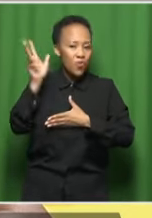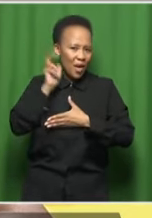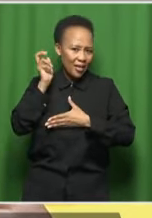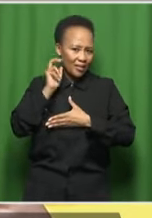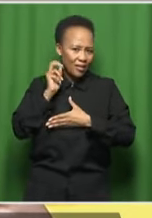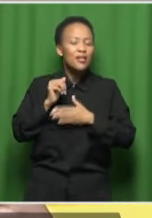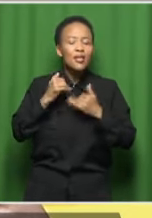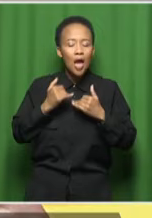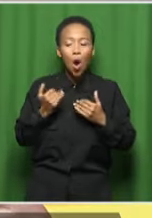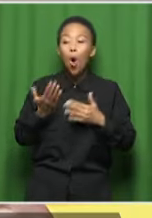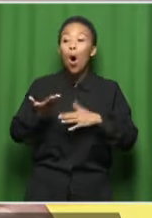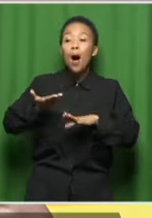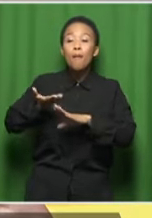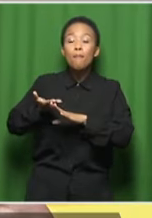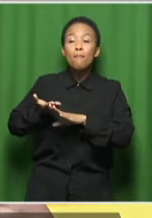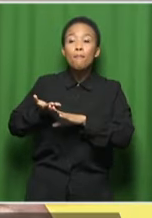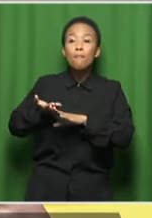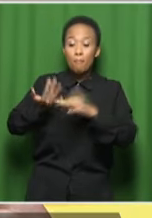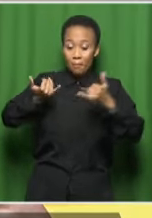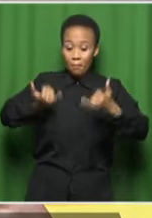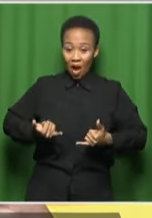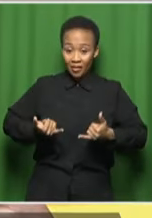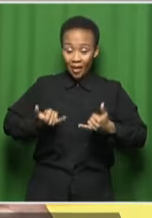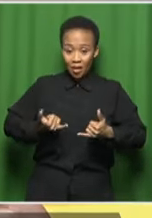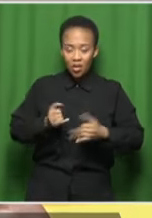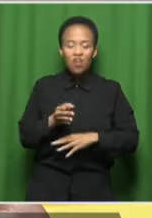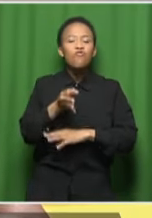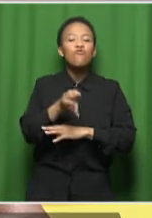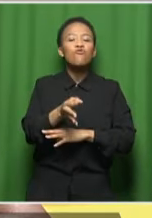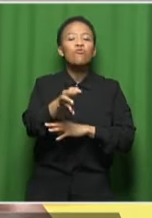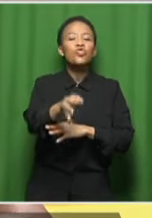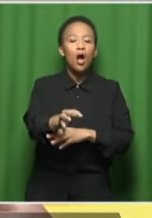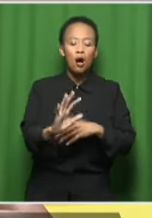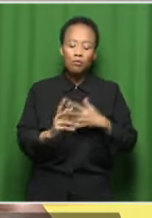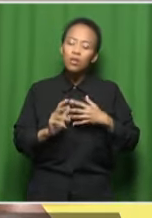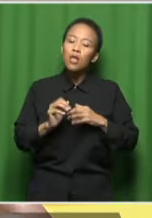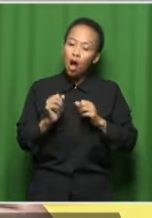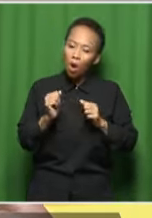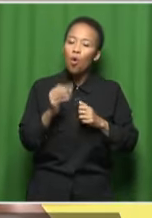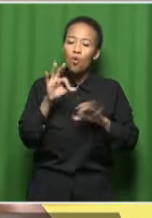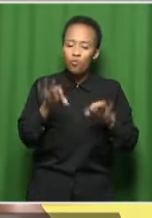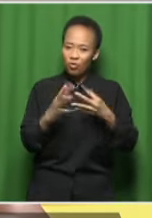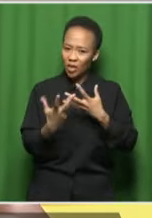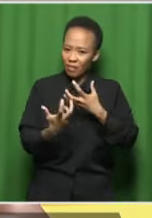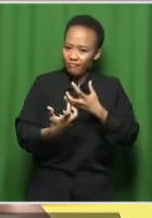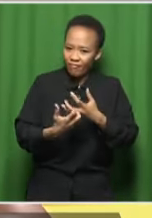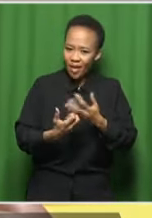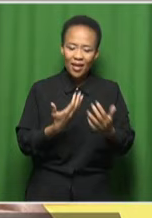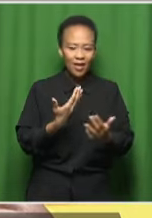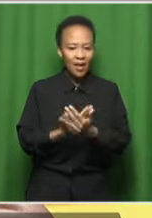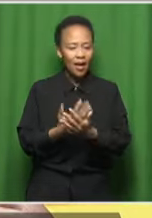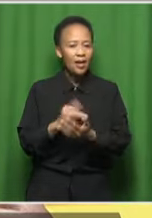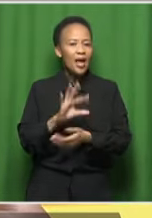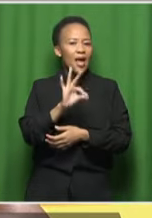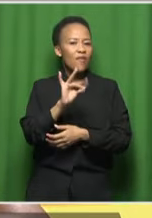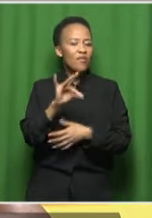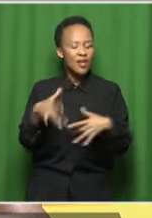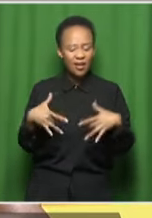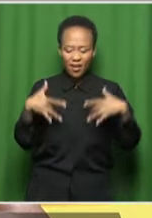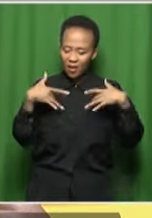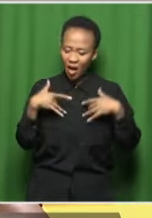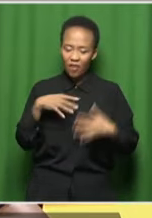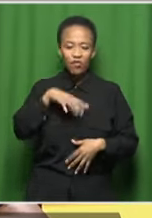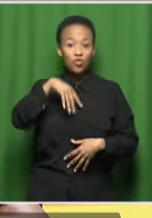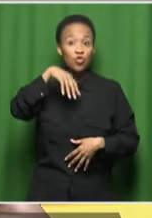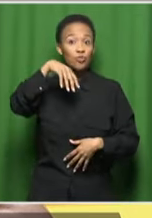present and future in a very profound way. And it can help you in your daily life. It can help you with your spirituality,